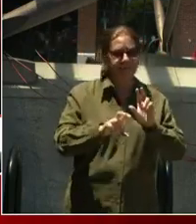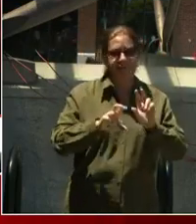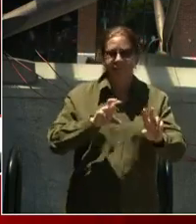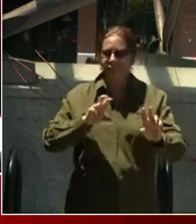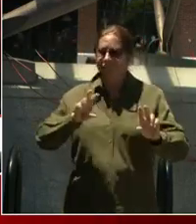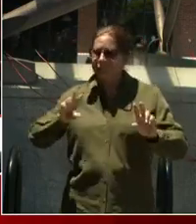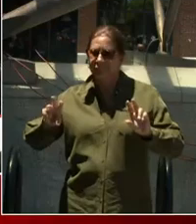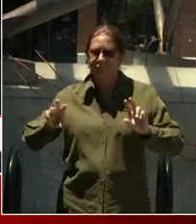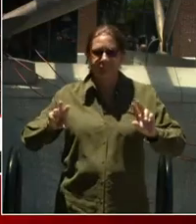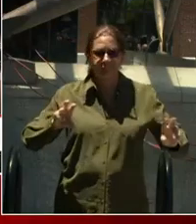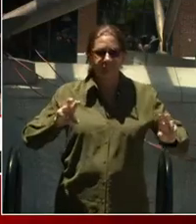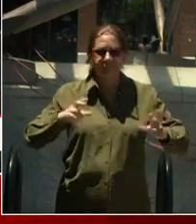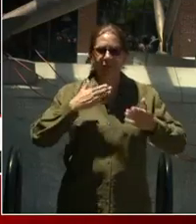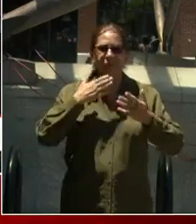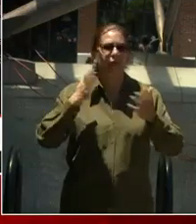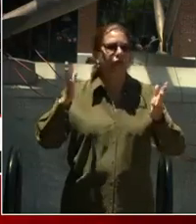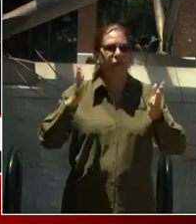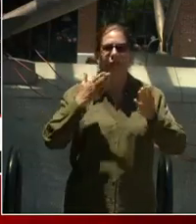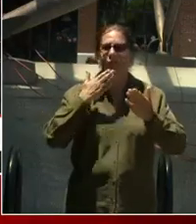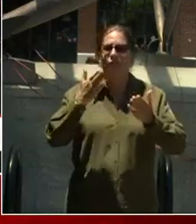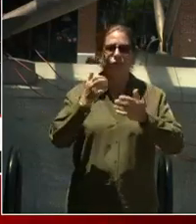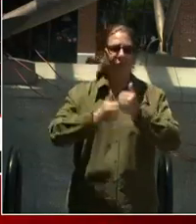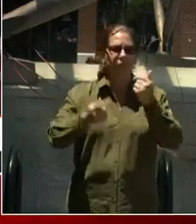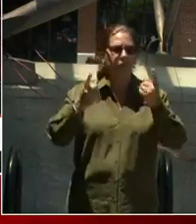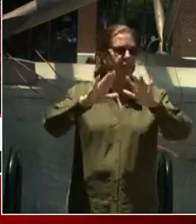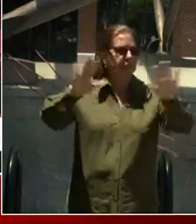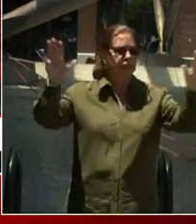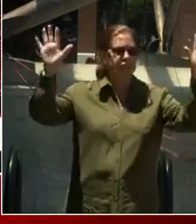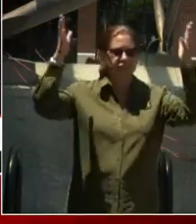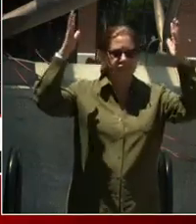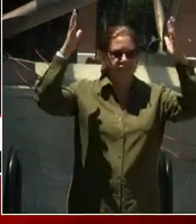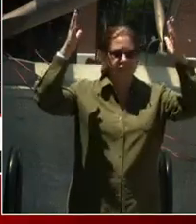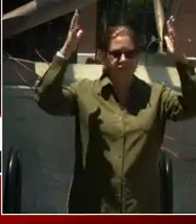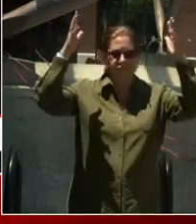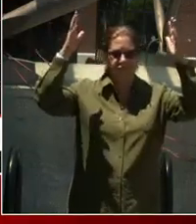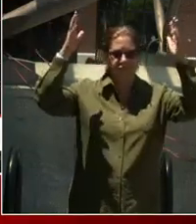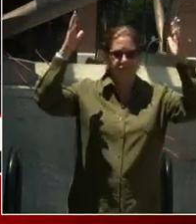important. All right. Thank you, everybody. Thank you. Thank